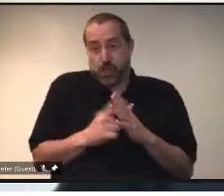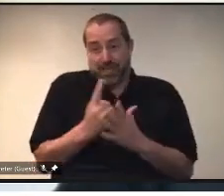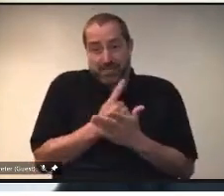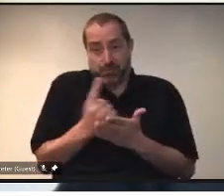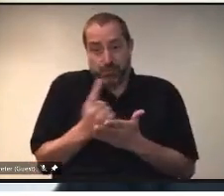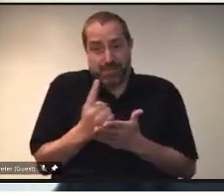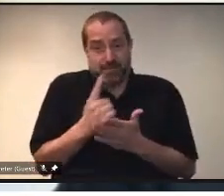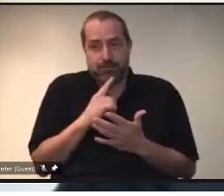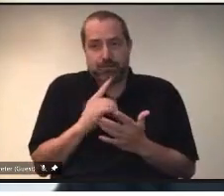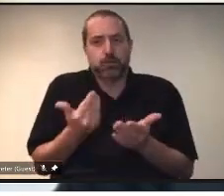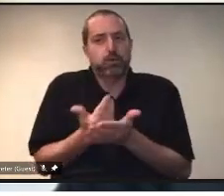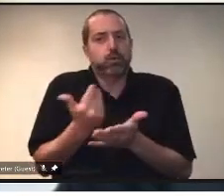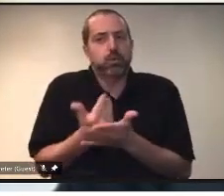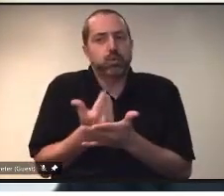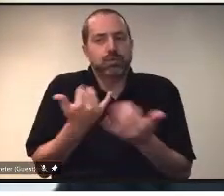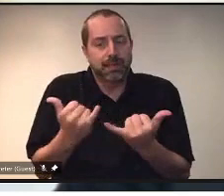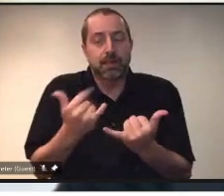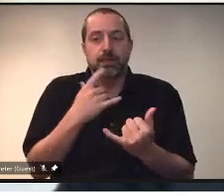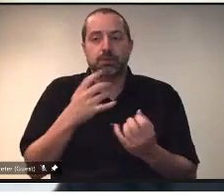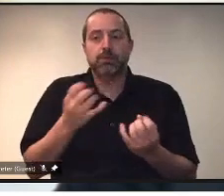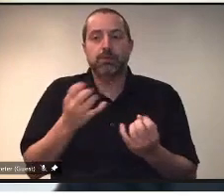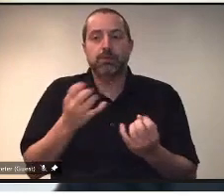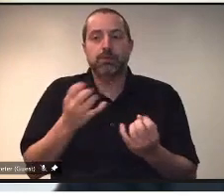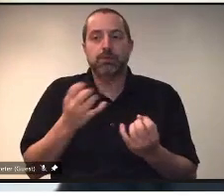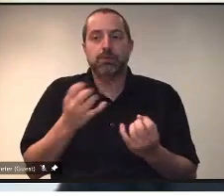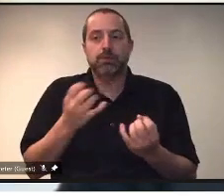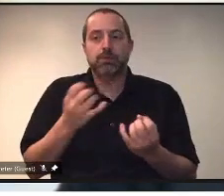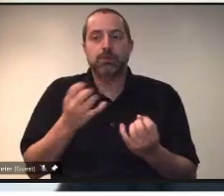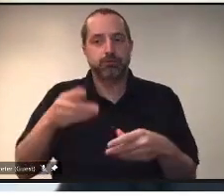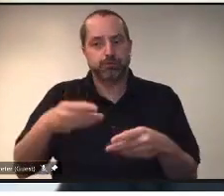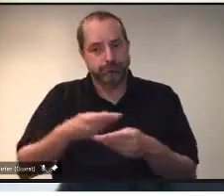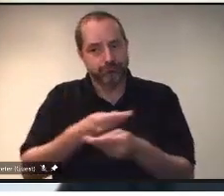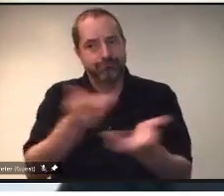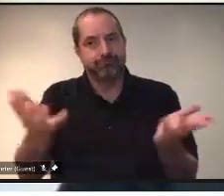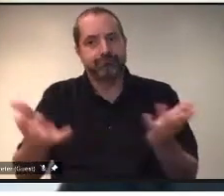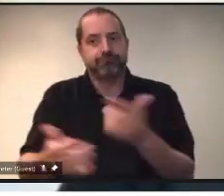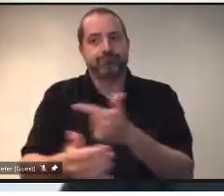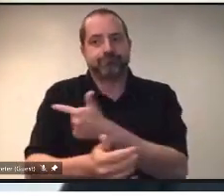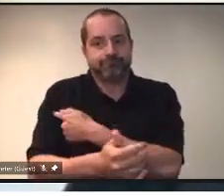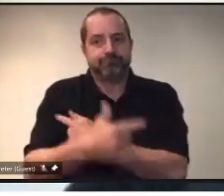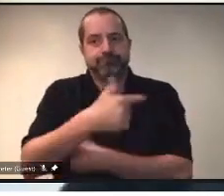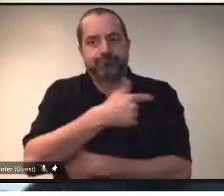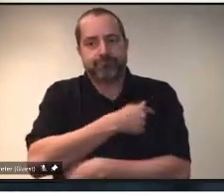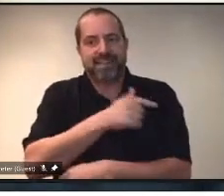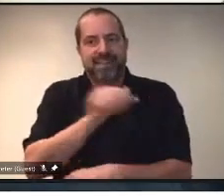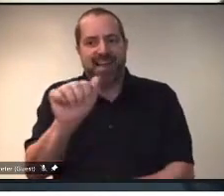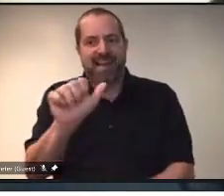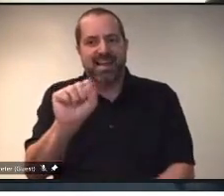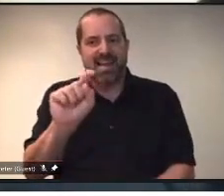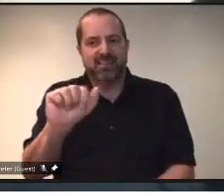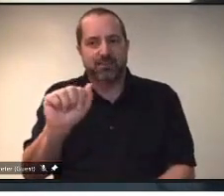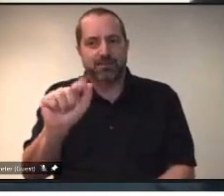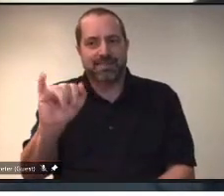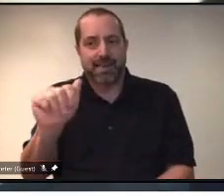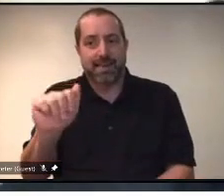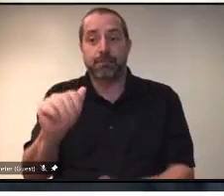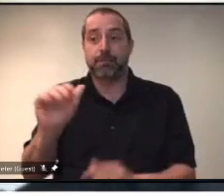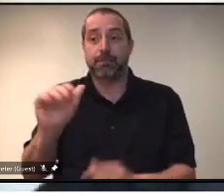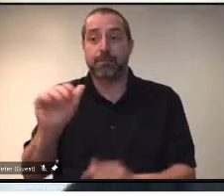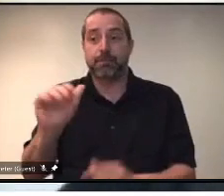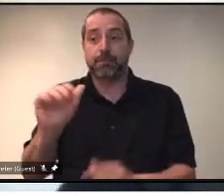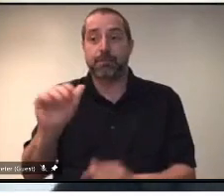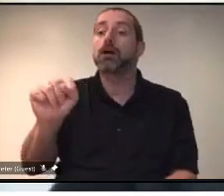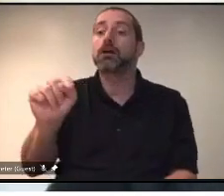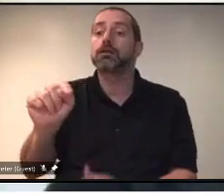time to be able to move the AstraZeneca into arms. Maybe Scott, if you can give some specific information. Sure, over the last couple of